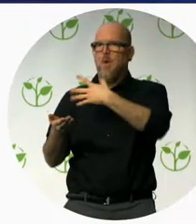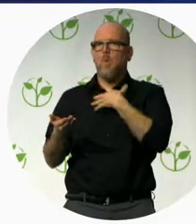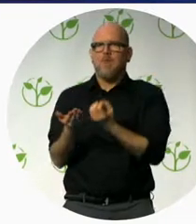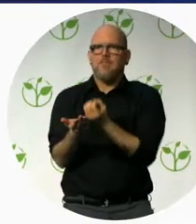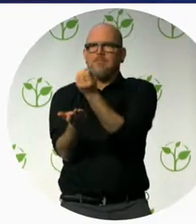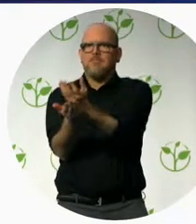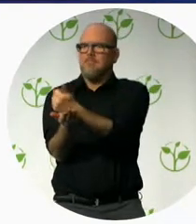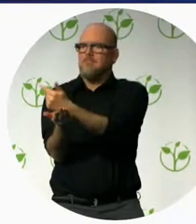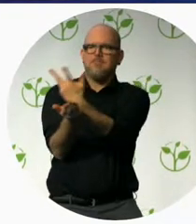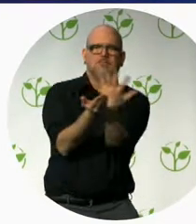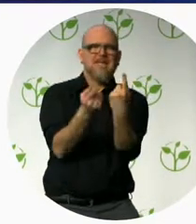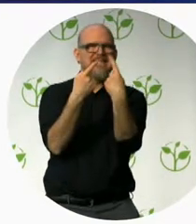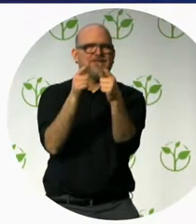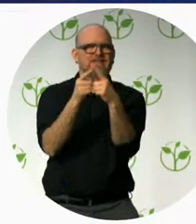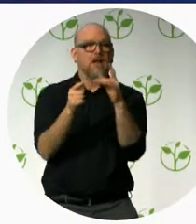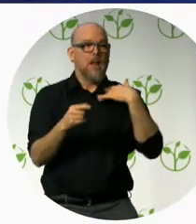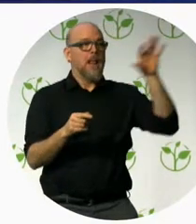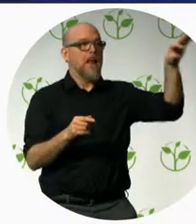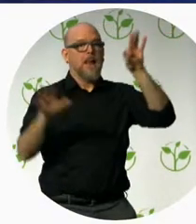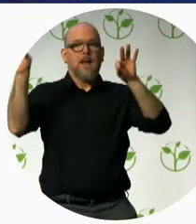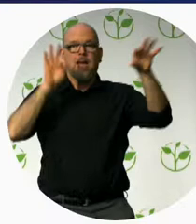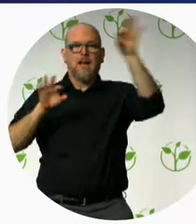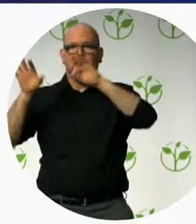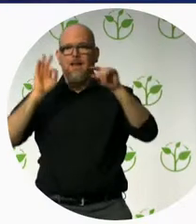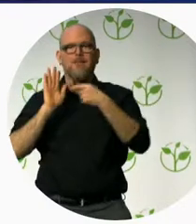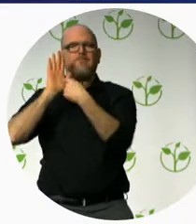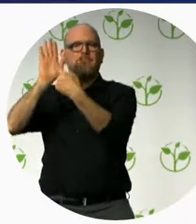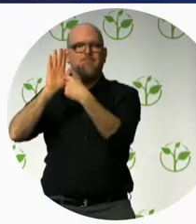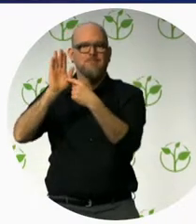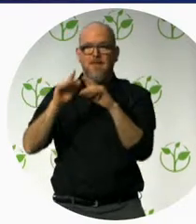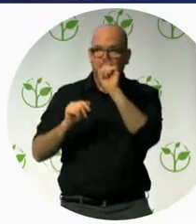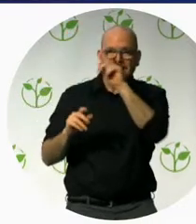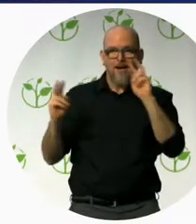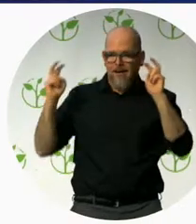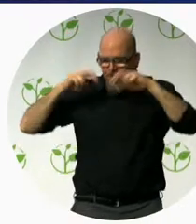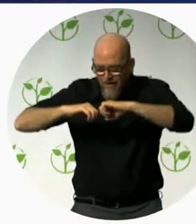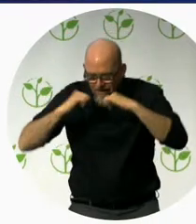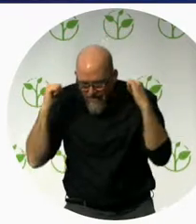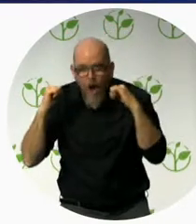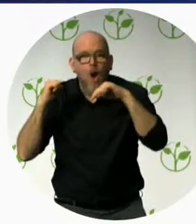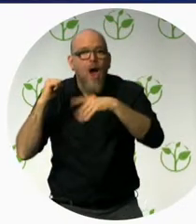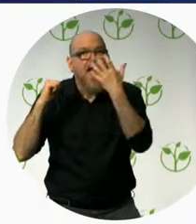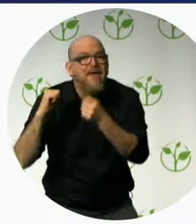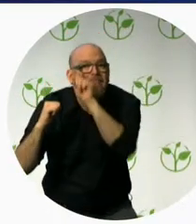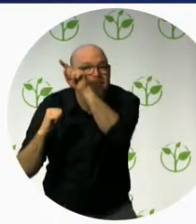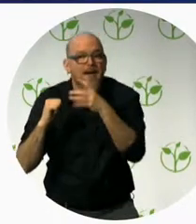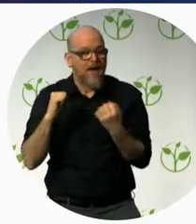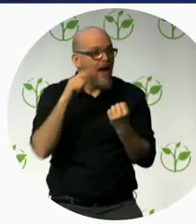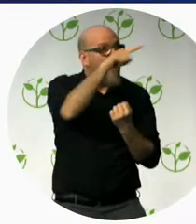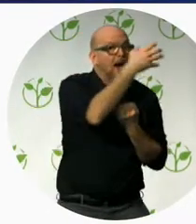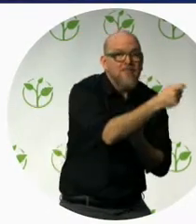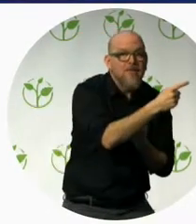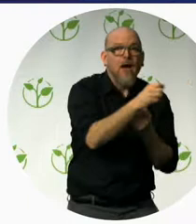taste of some of the leading innovative policies and practices that are showing the way towards